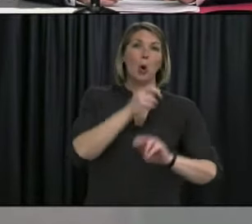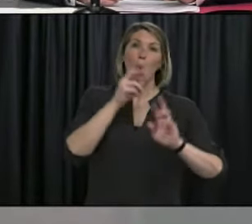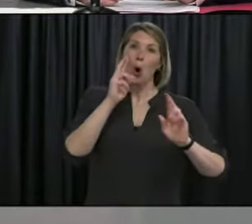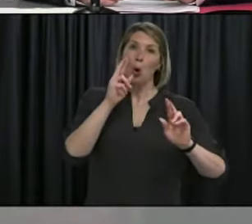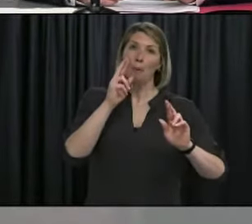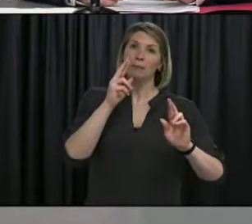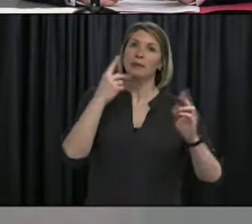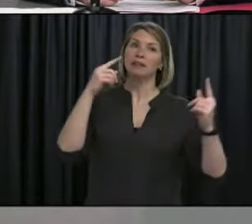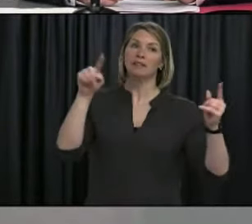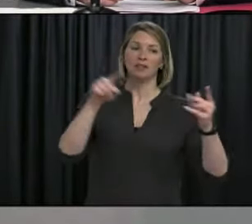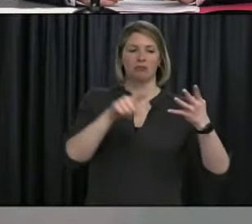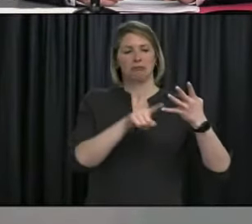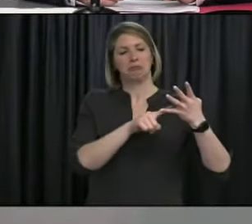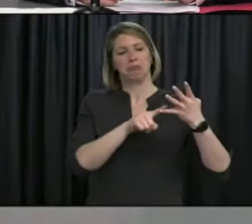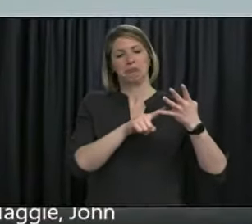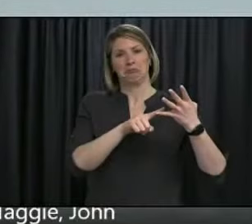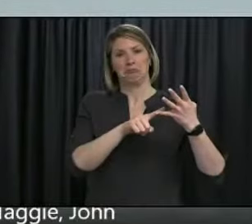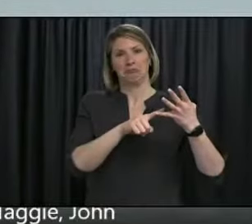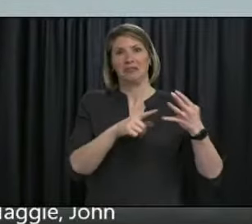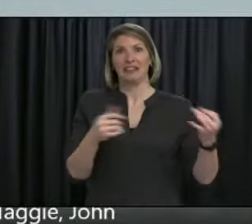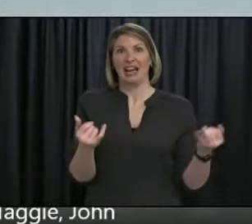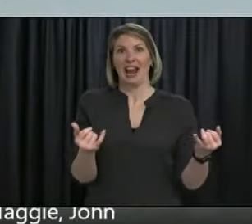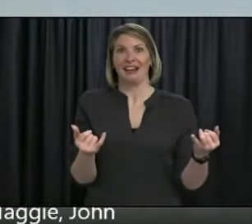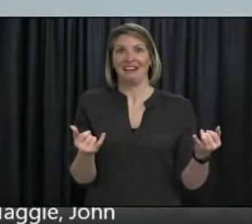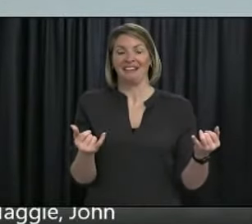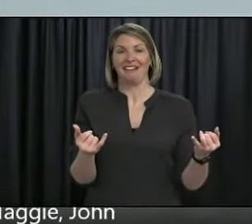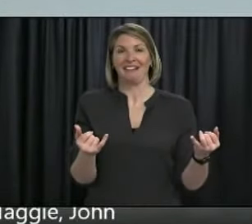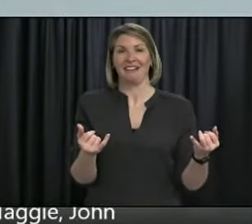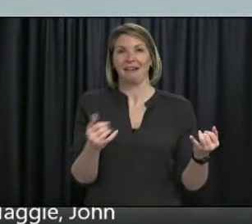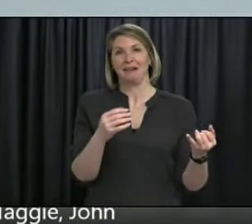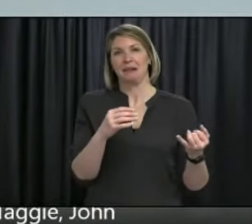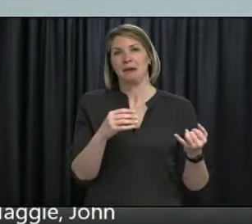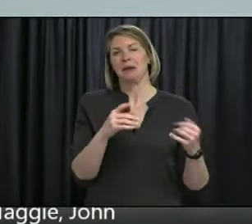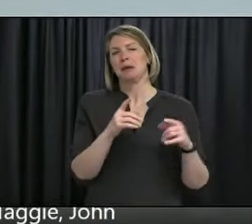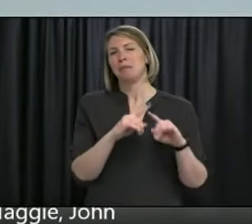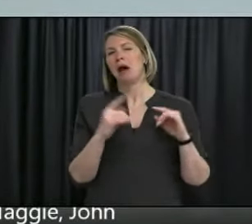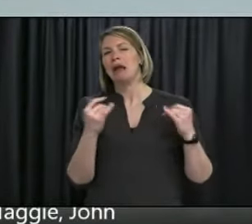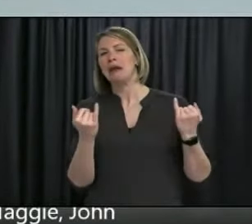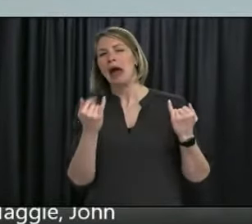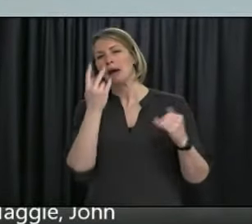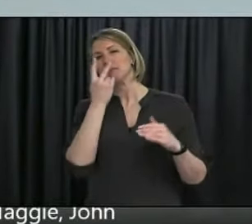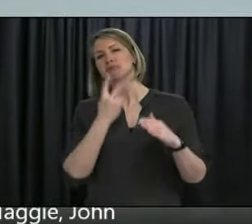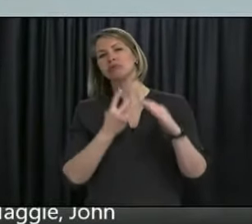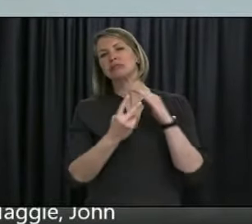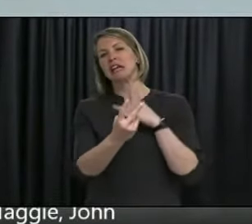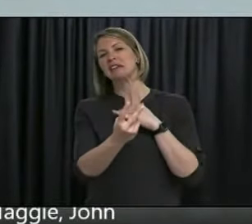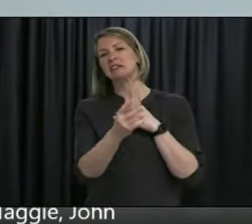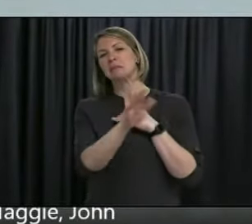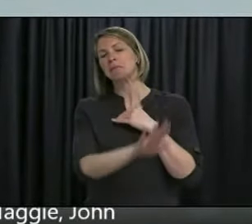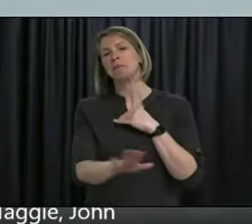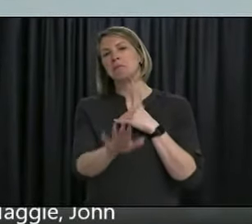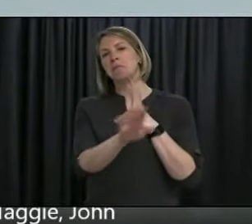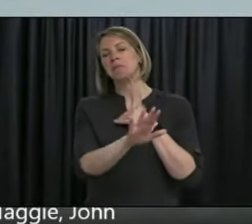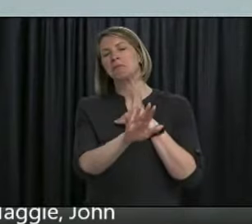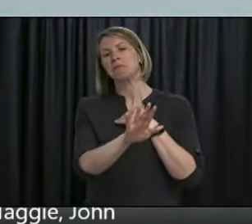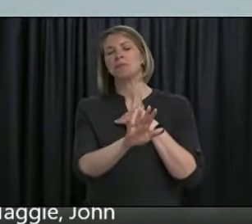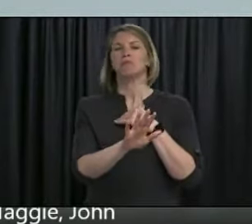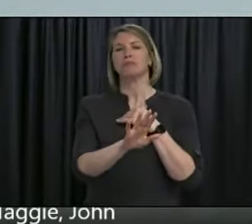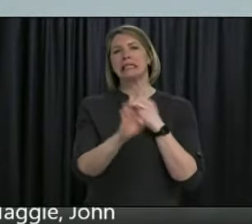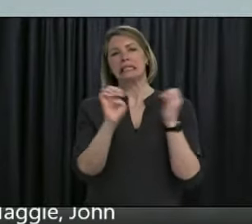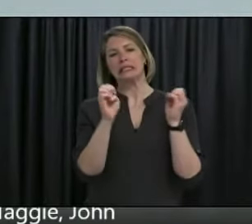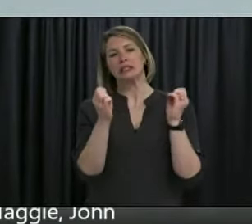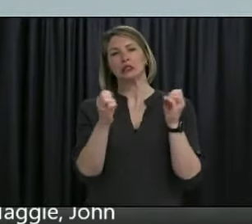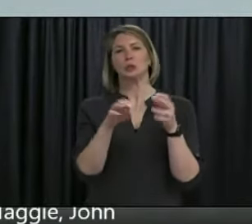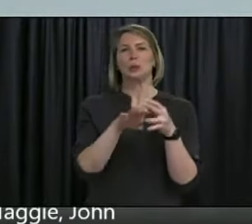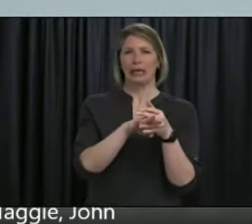,000 doses. Uh, it's not, it now, I noticed you were saying it looks more like it'll be the Easter weekend. Uh, can you give me an